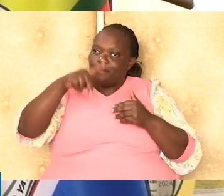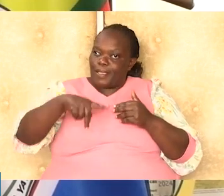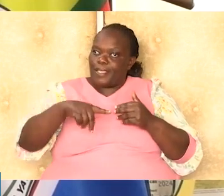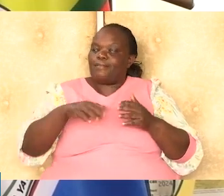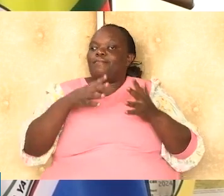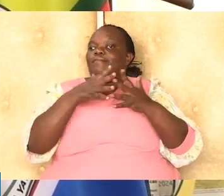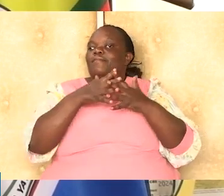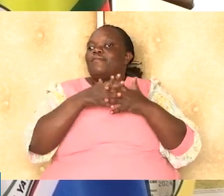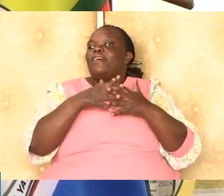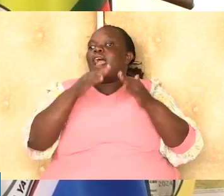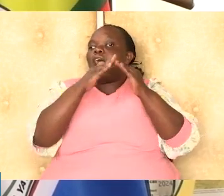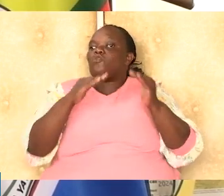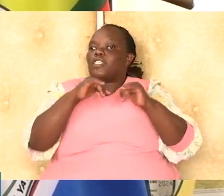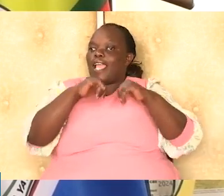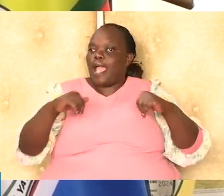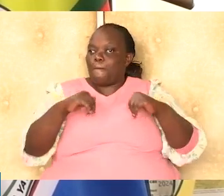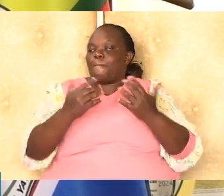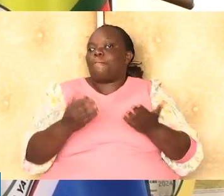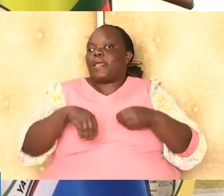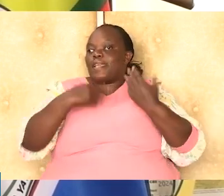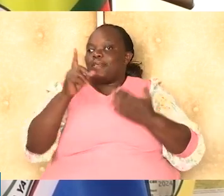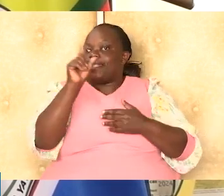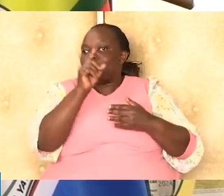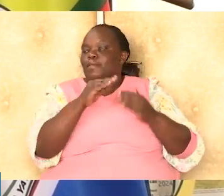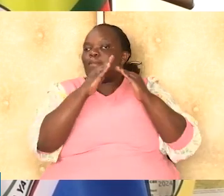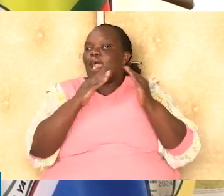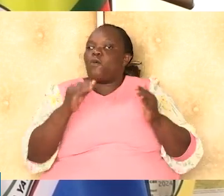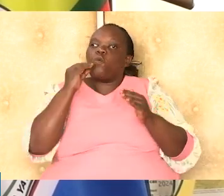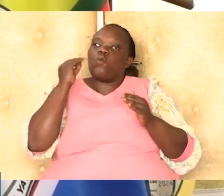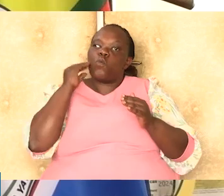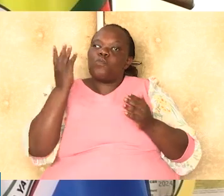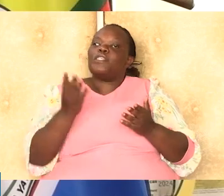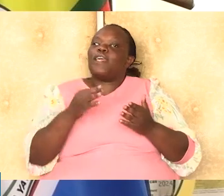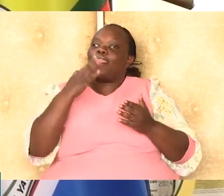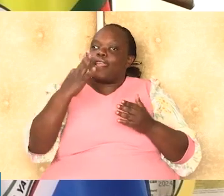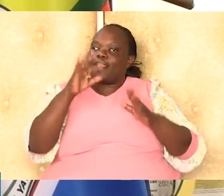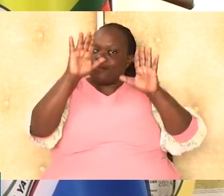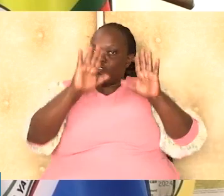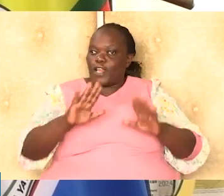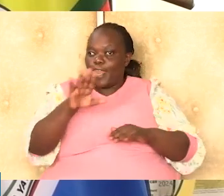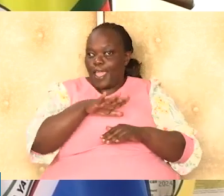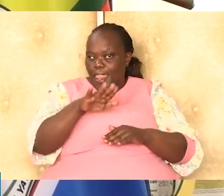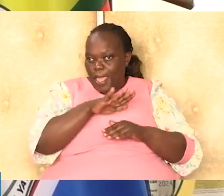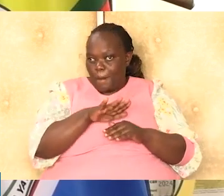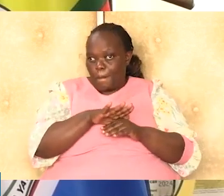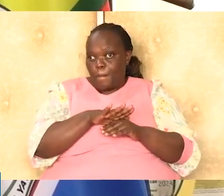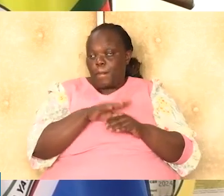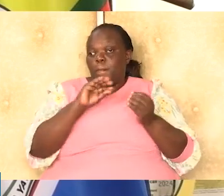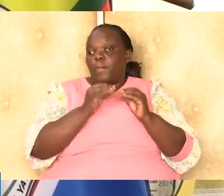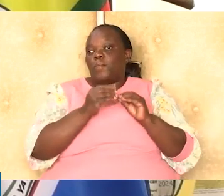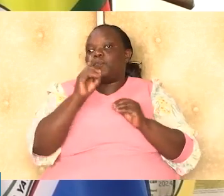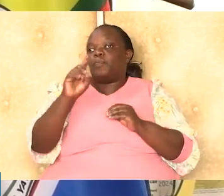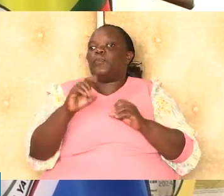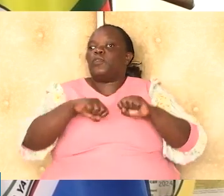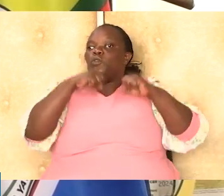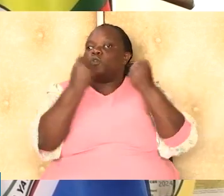to bridge Kenya's housing gap by providing affordable housing units to Kenyans across three key income brackets. Number one,